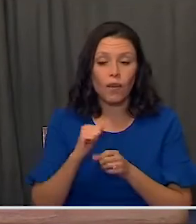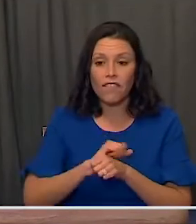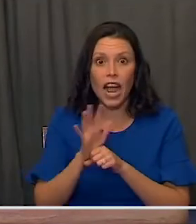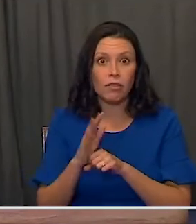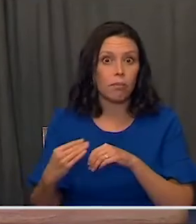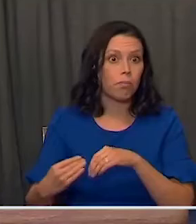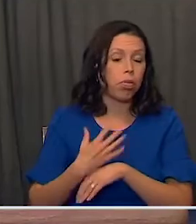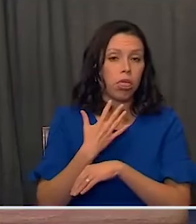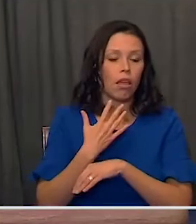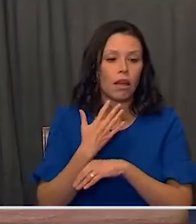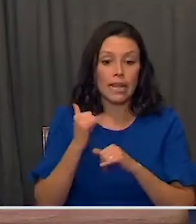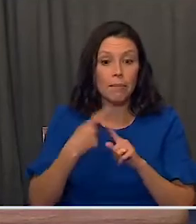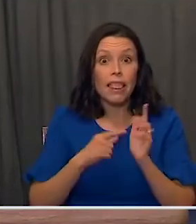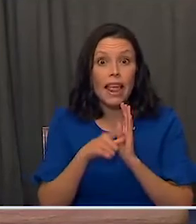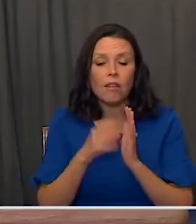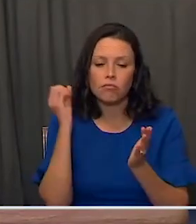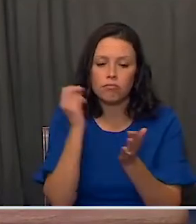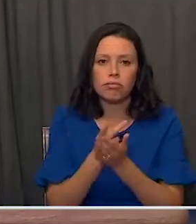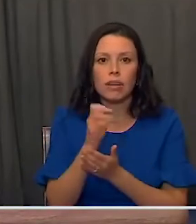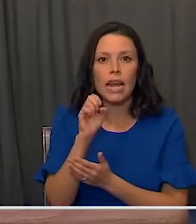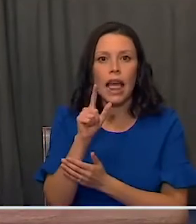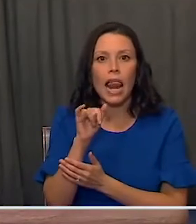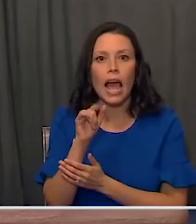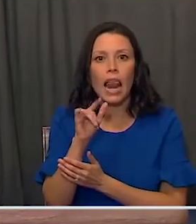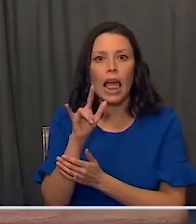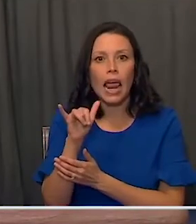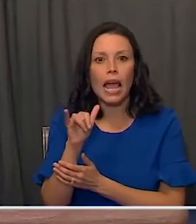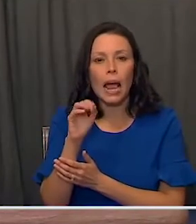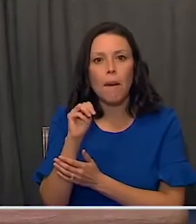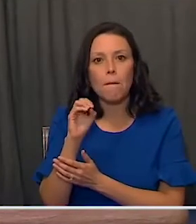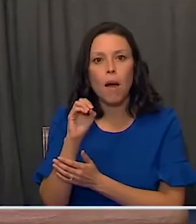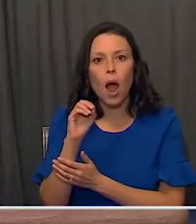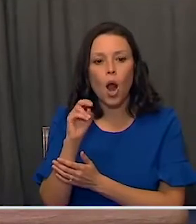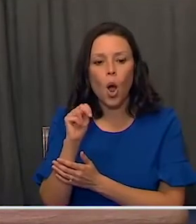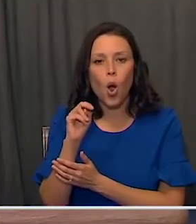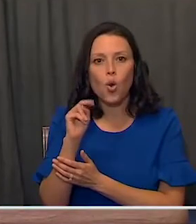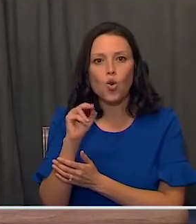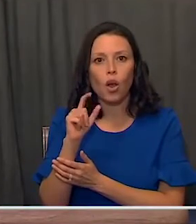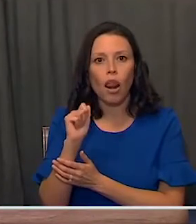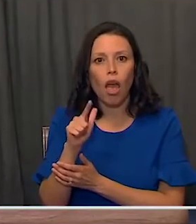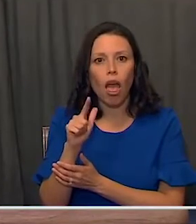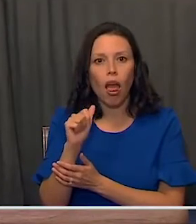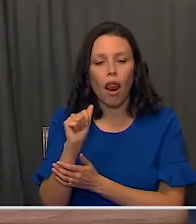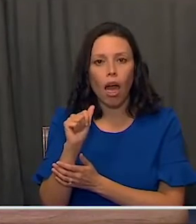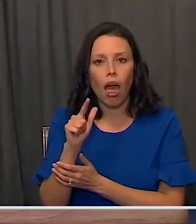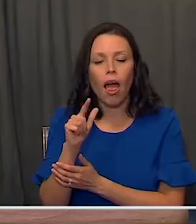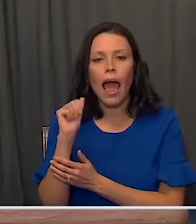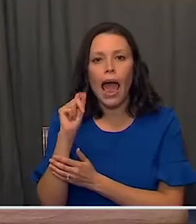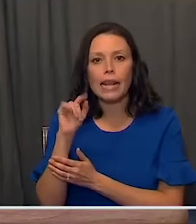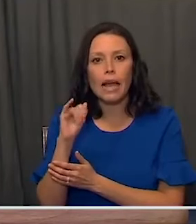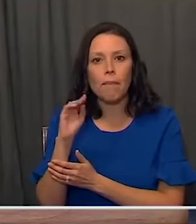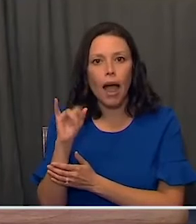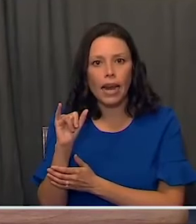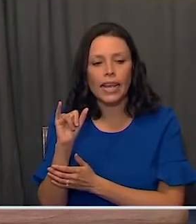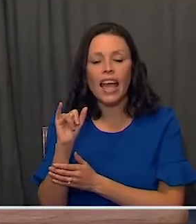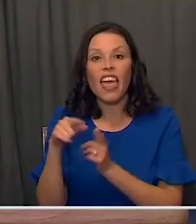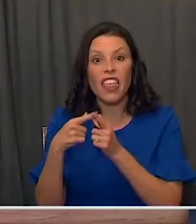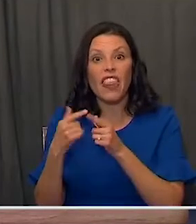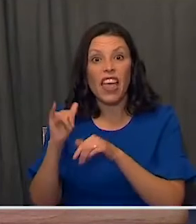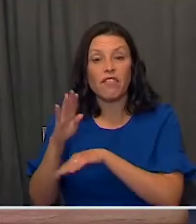Last week, we approved Eli Lilly's monoclonal antibody. We shipped product that very afternoon to patients.